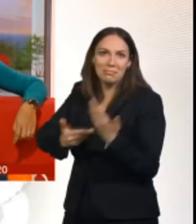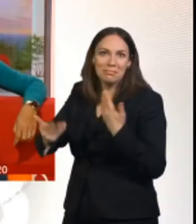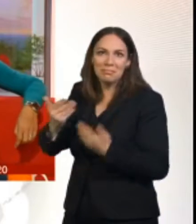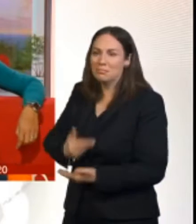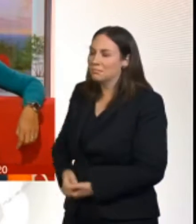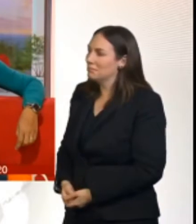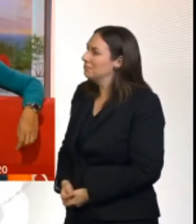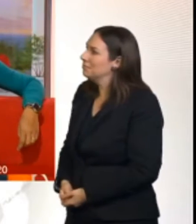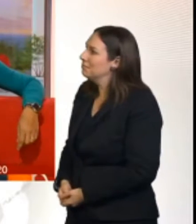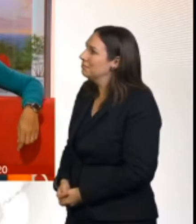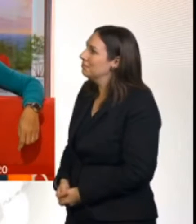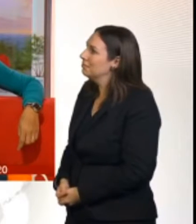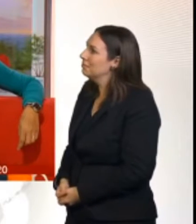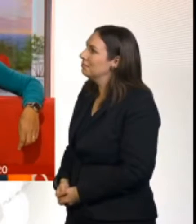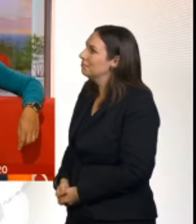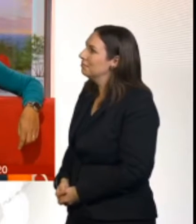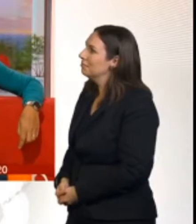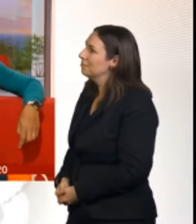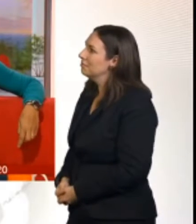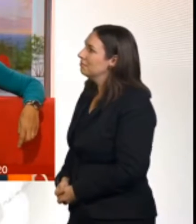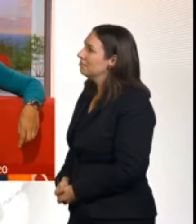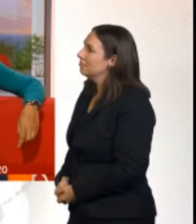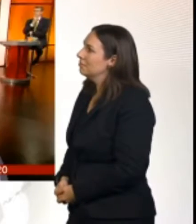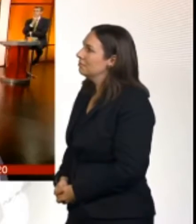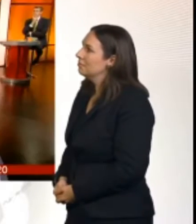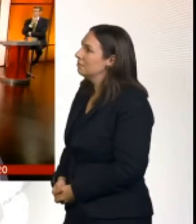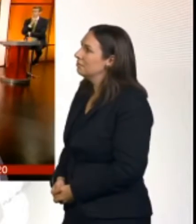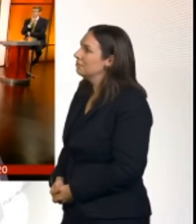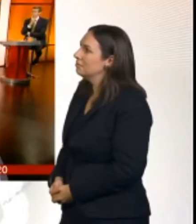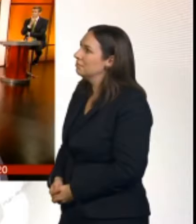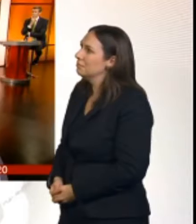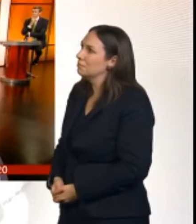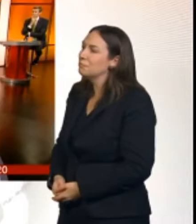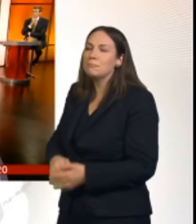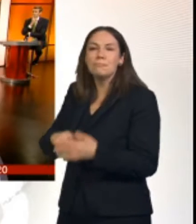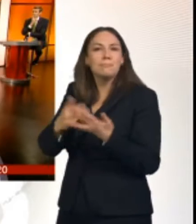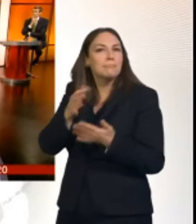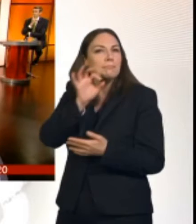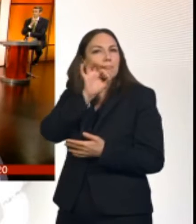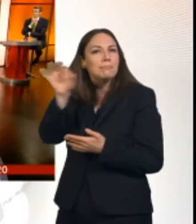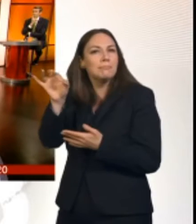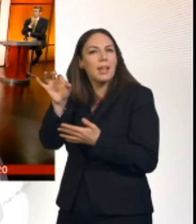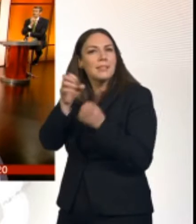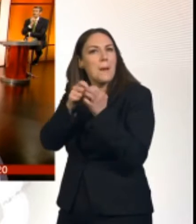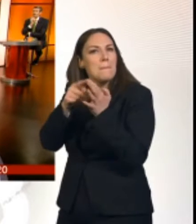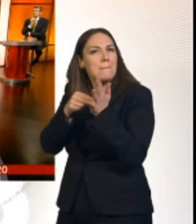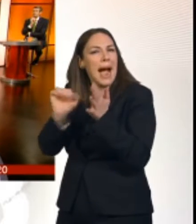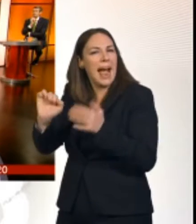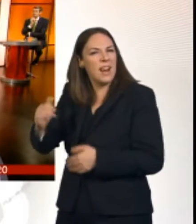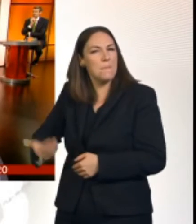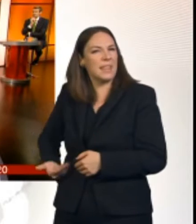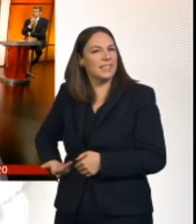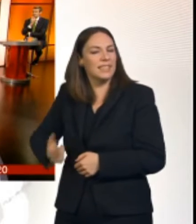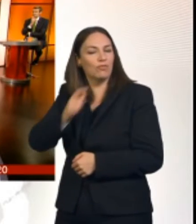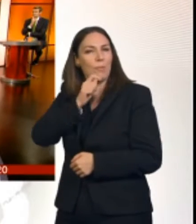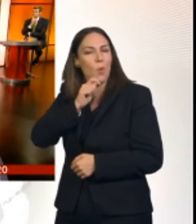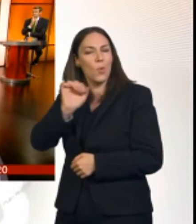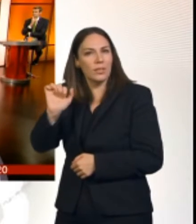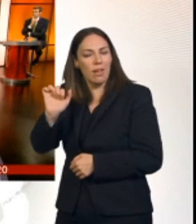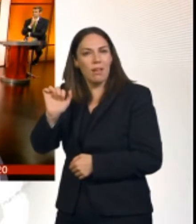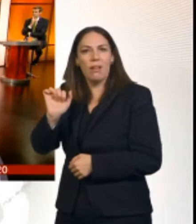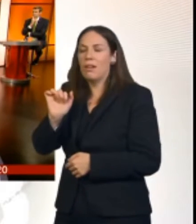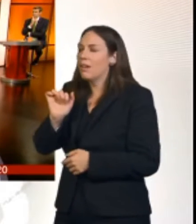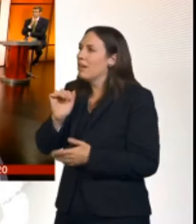So time now is 7.20. Ben we like consumer stories that involve money and saving money. This is interesting. It's a biggie. On call.